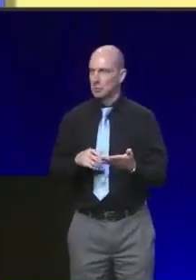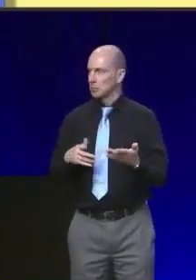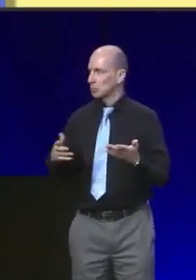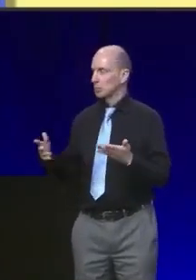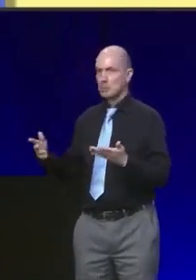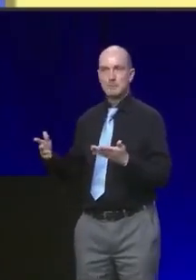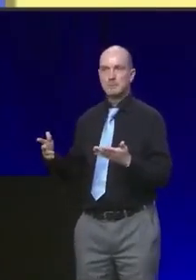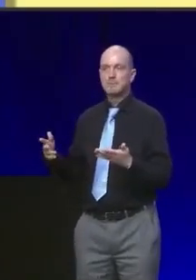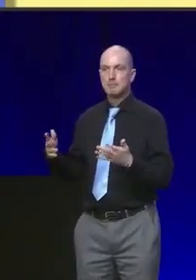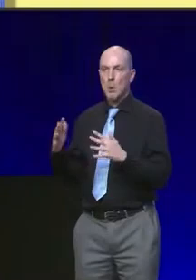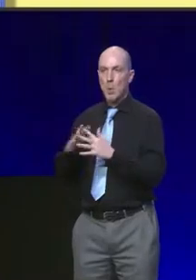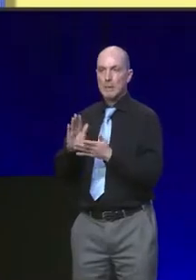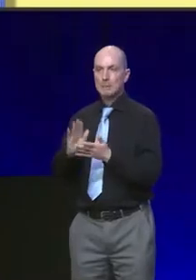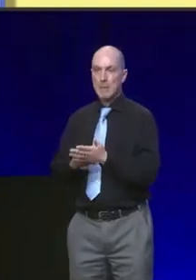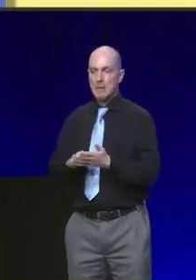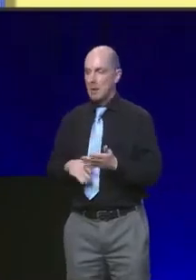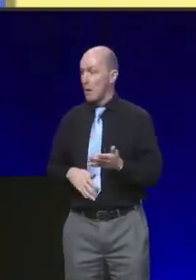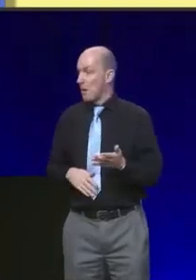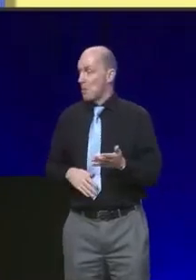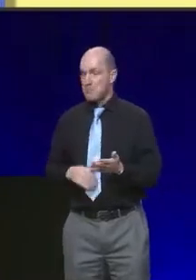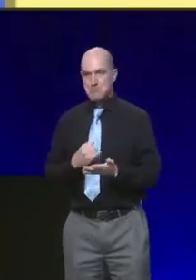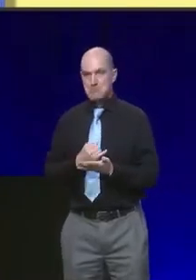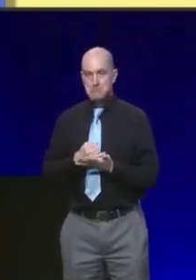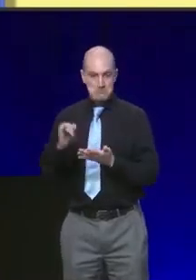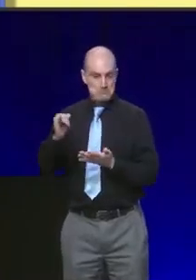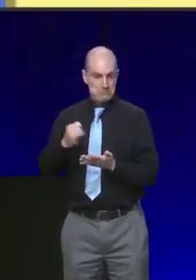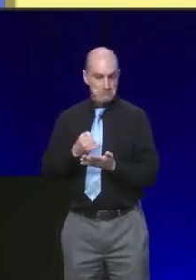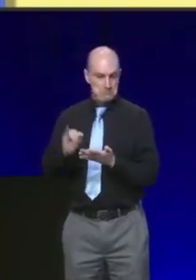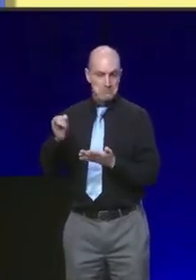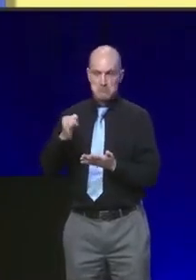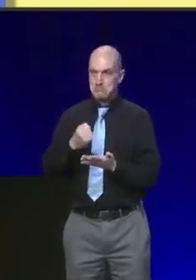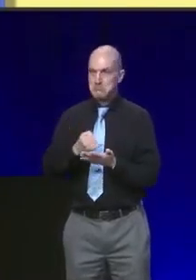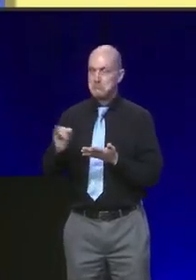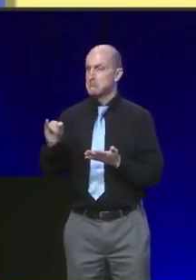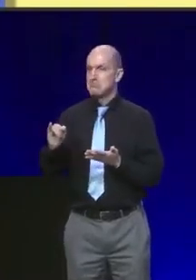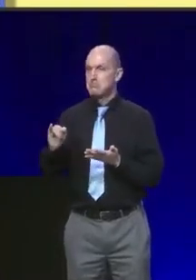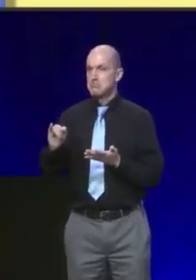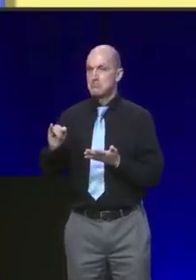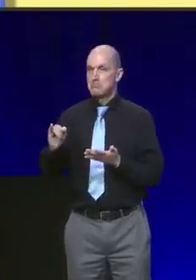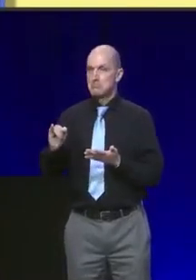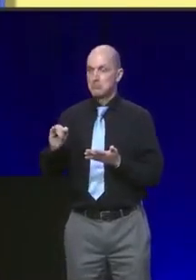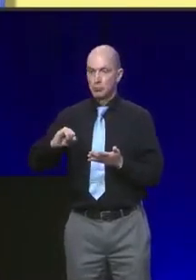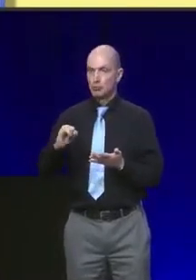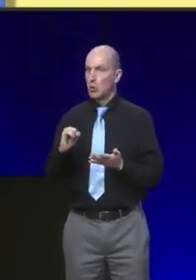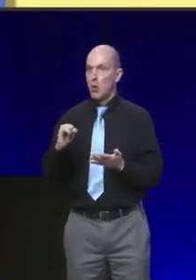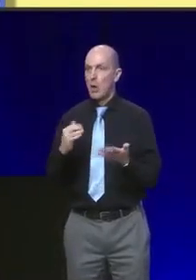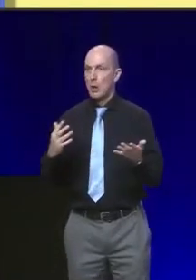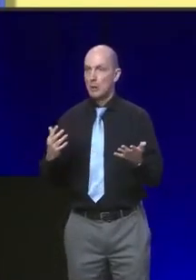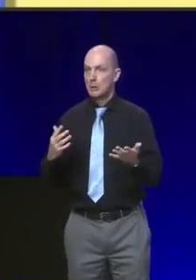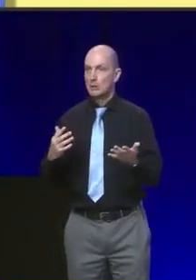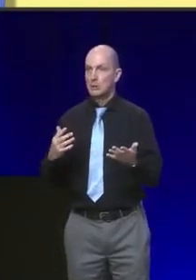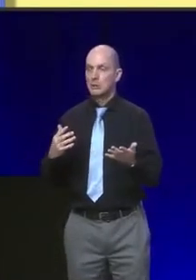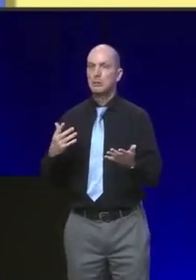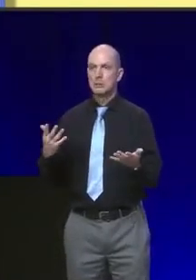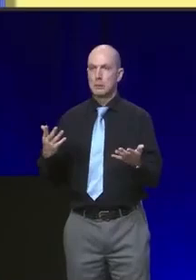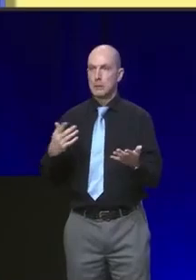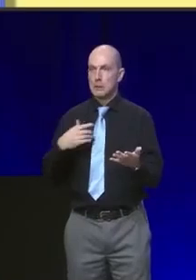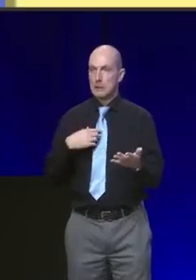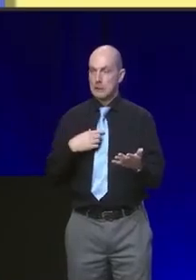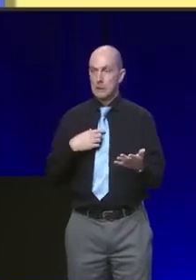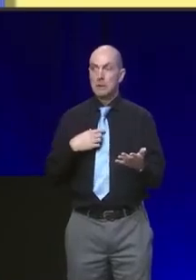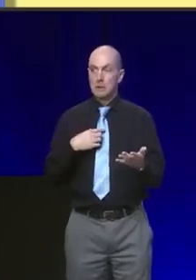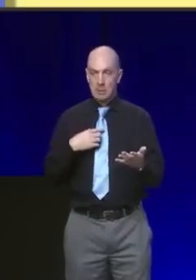parties denied and continue to deny Scottish democracy. They blocked the democratic will